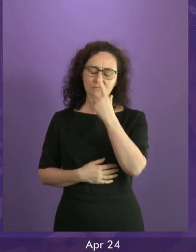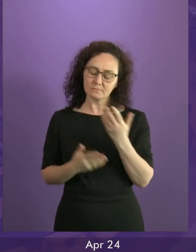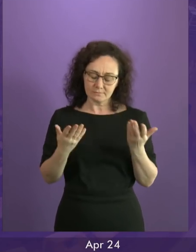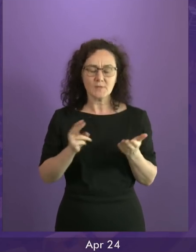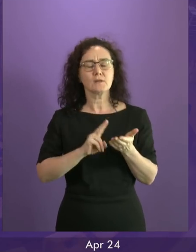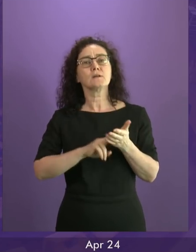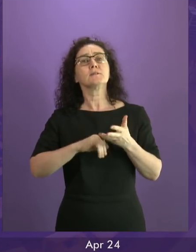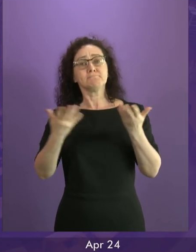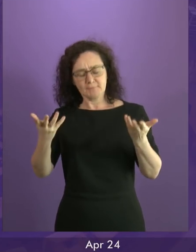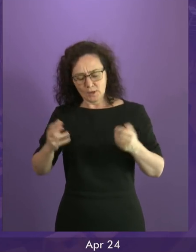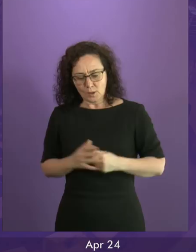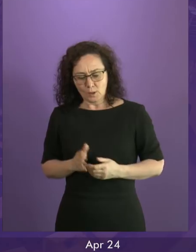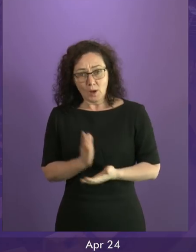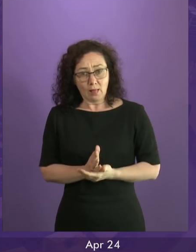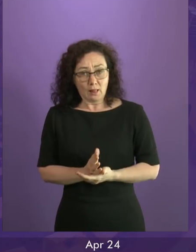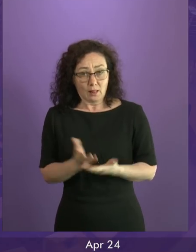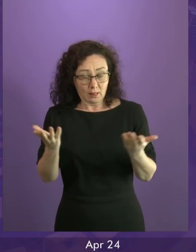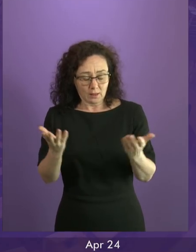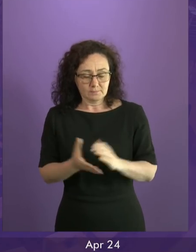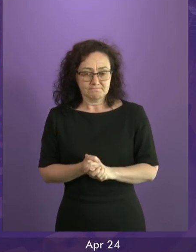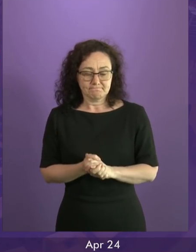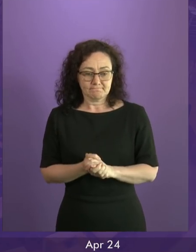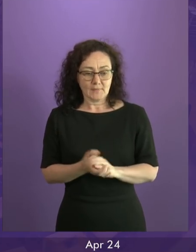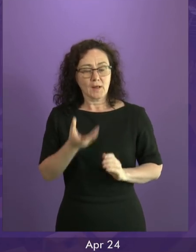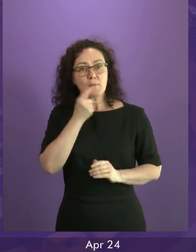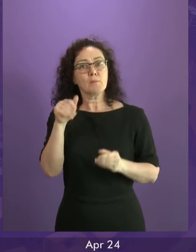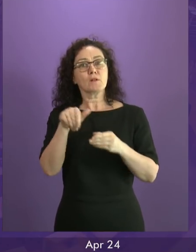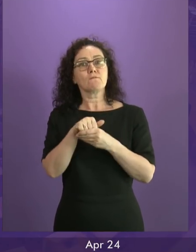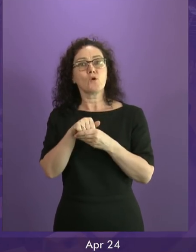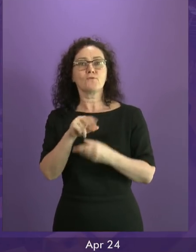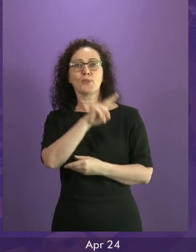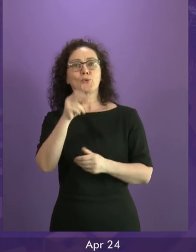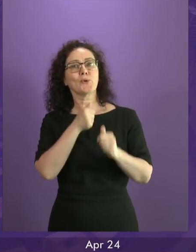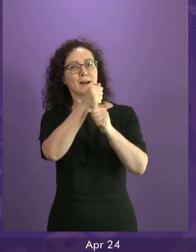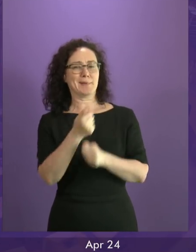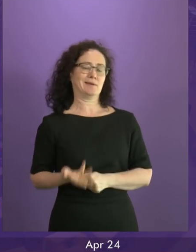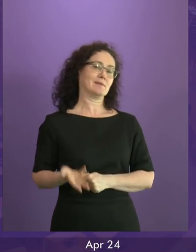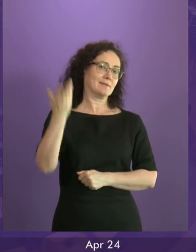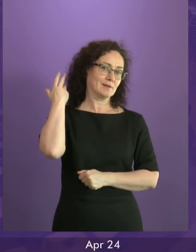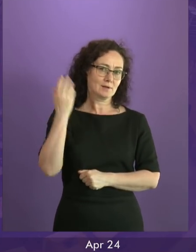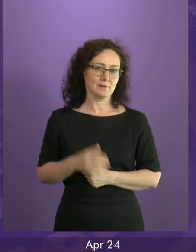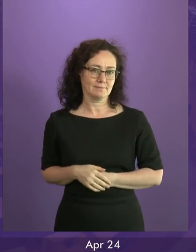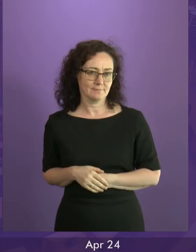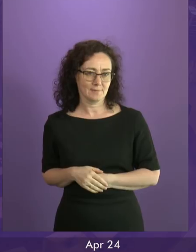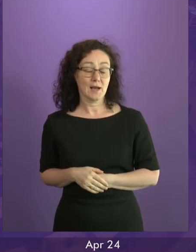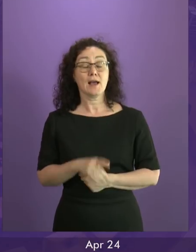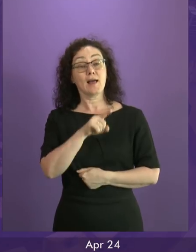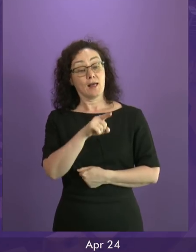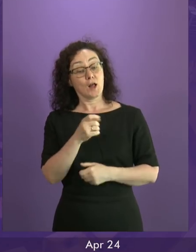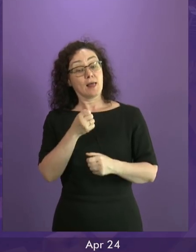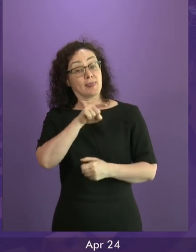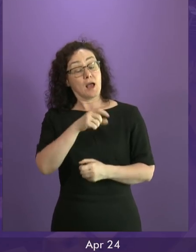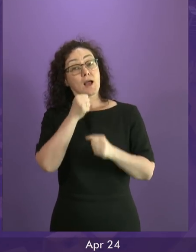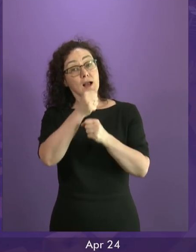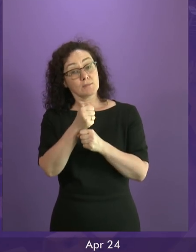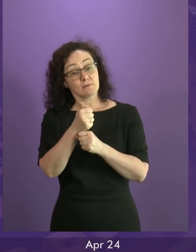The reality that those in the no campaign in 2014 don't like pointed out to them is that they told Scotland that the way